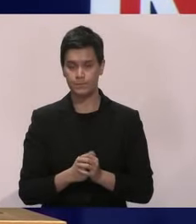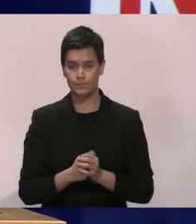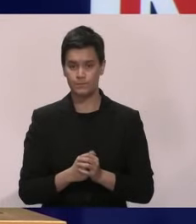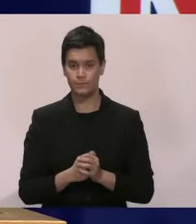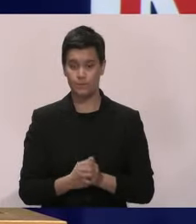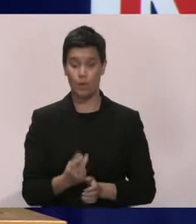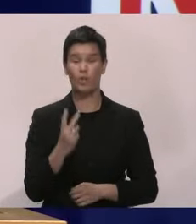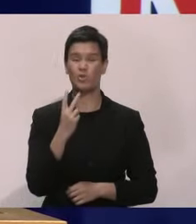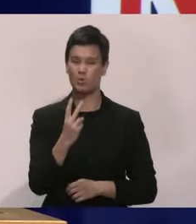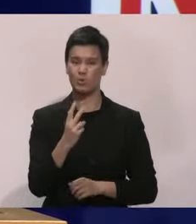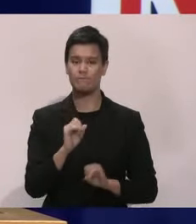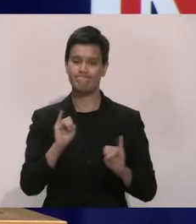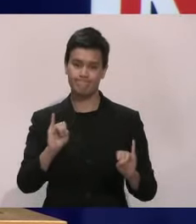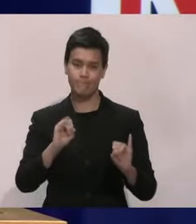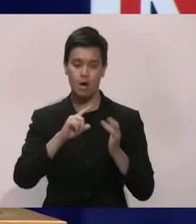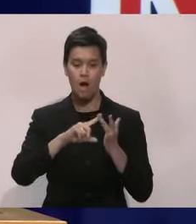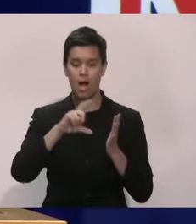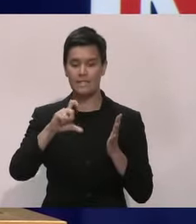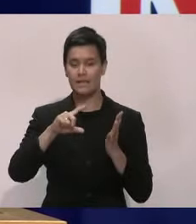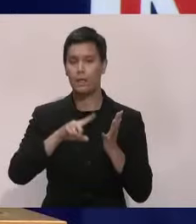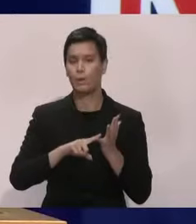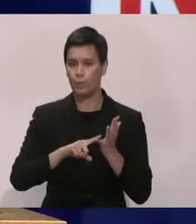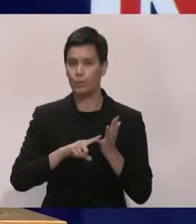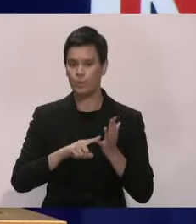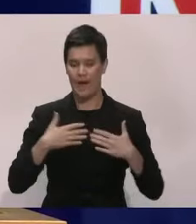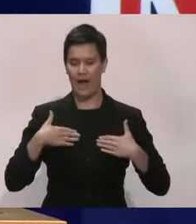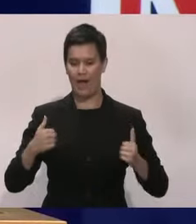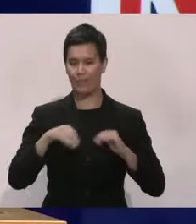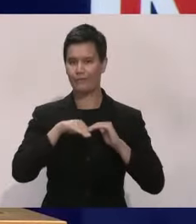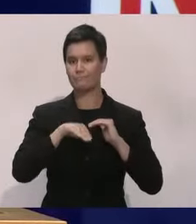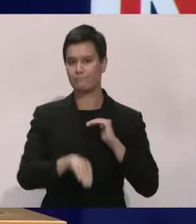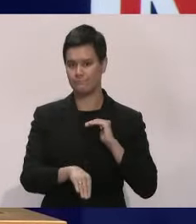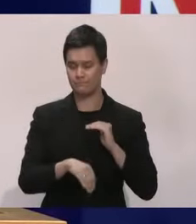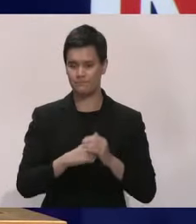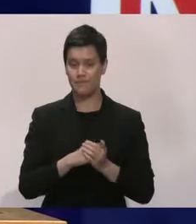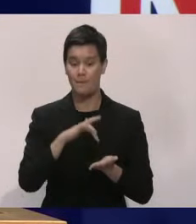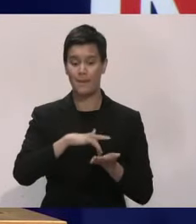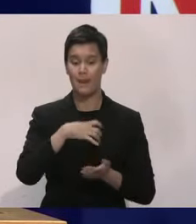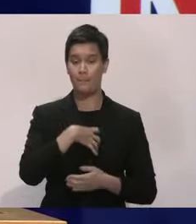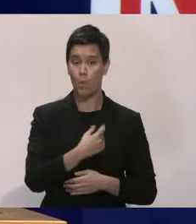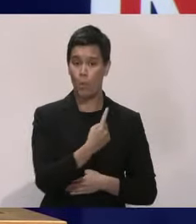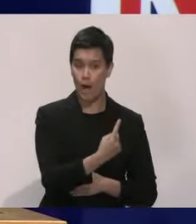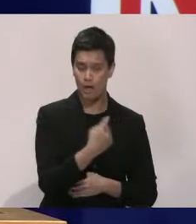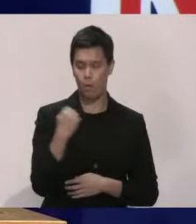a ward and two are in ICU, one each in Middlemore and Waikato.